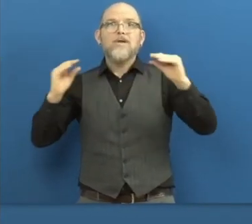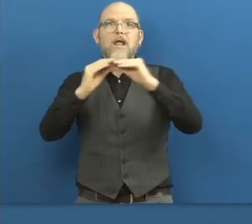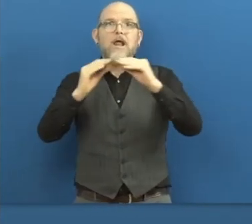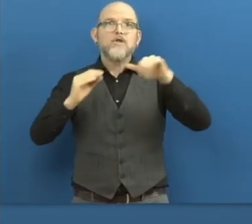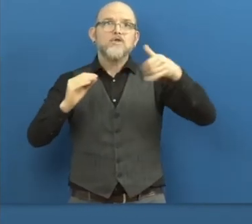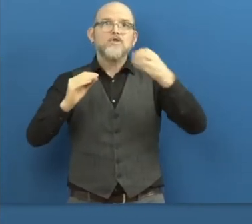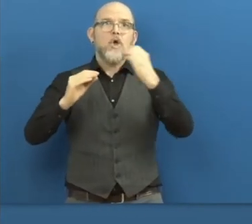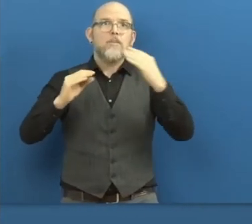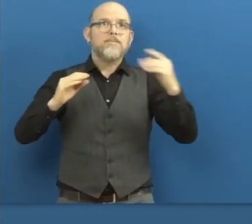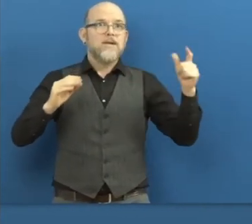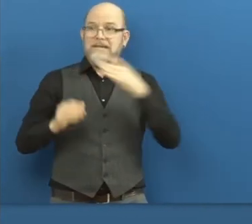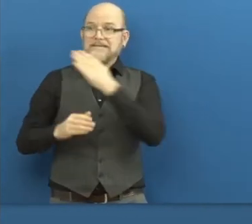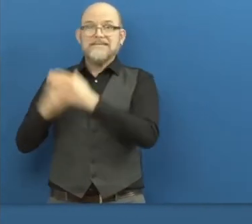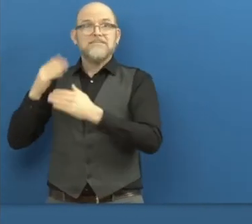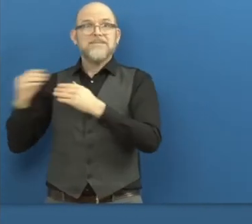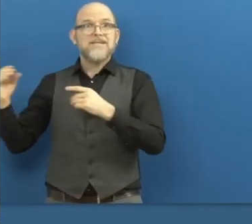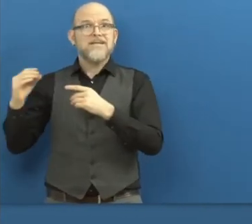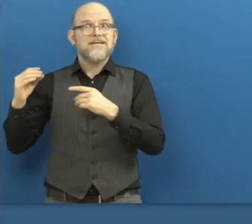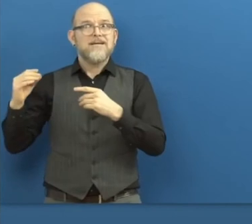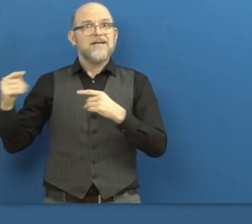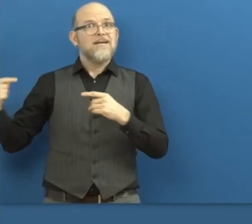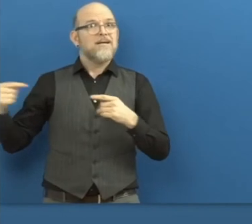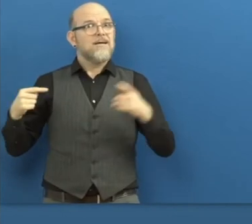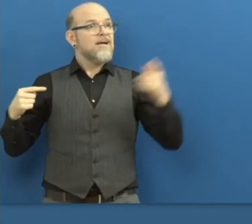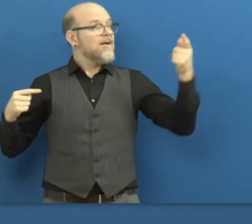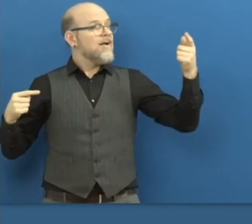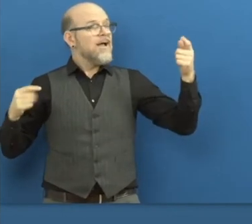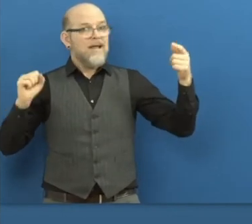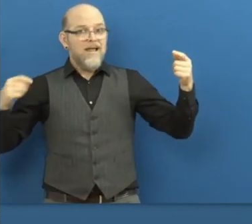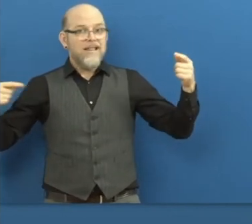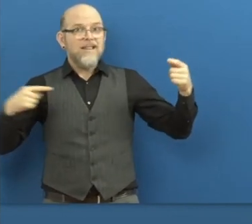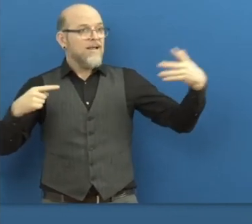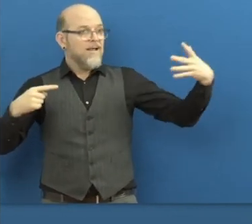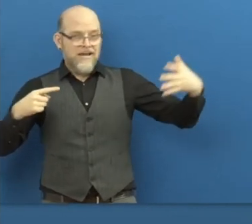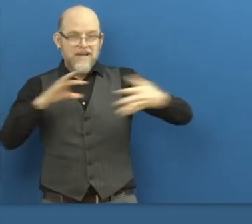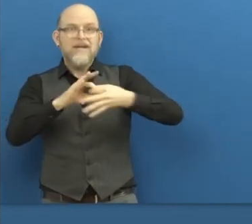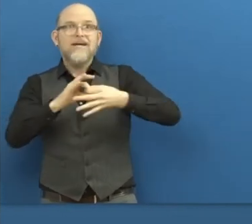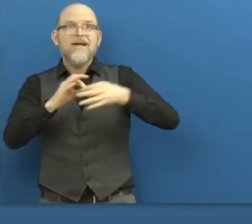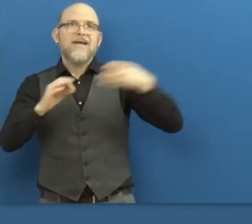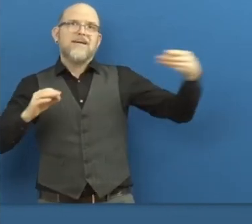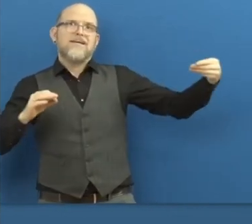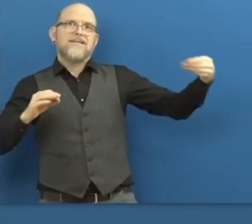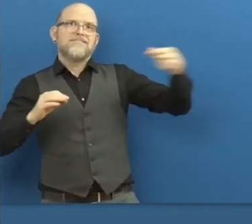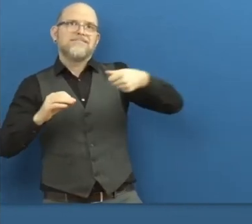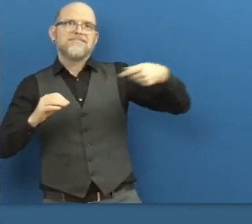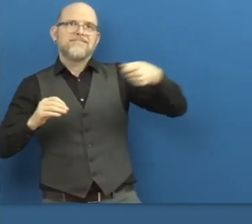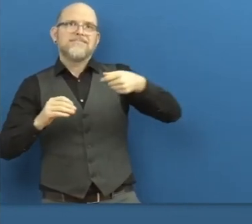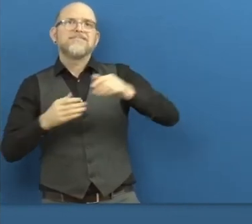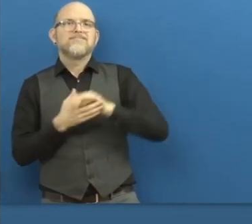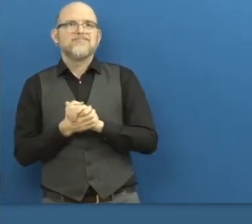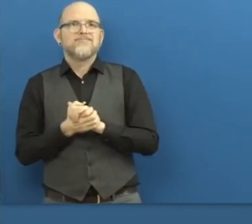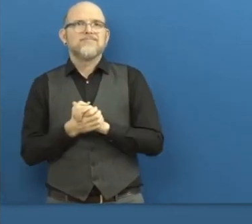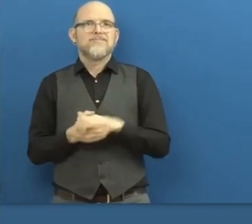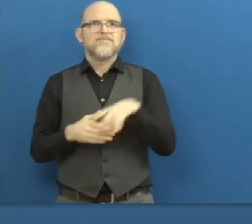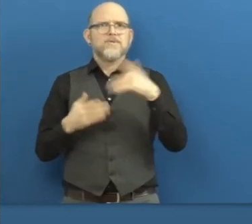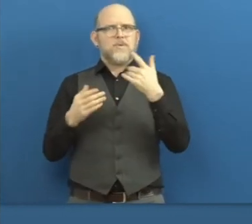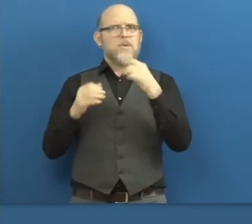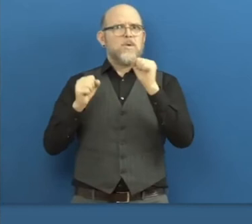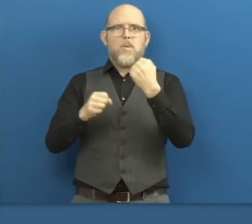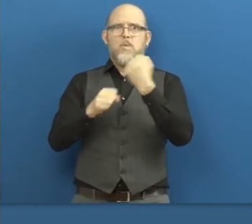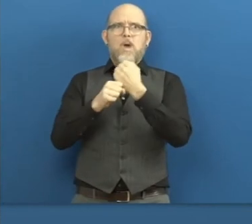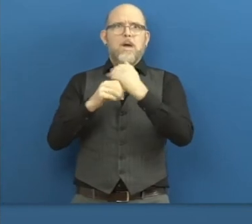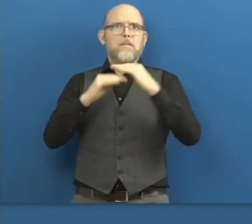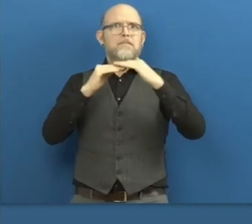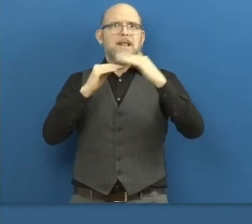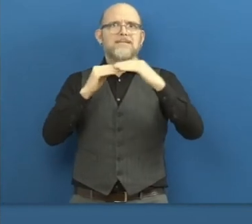in to access it can access their jobs as well as many other jobs throughout the United States. Why do I